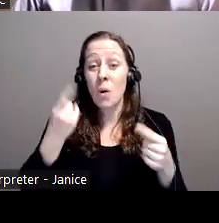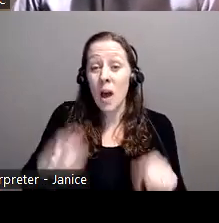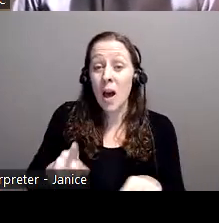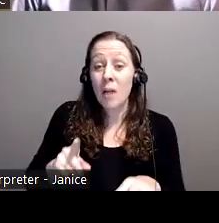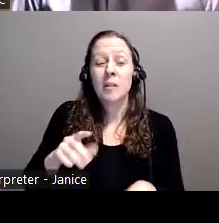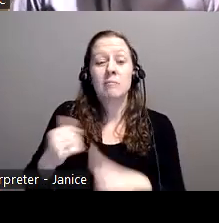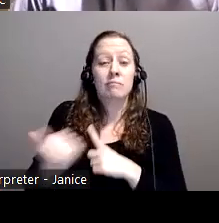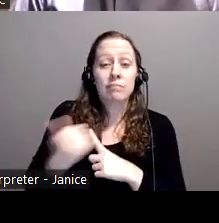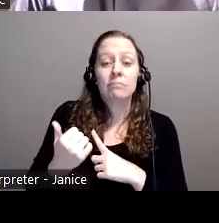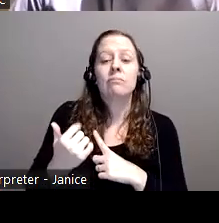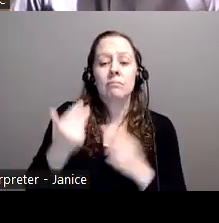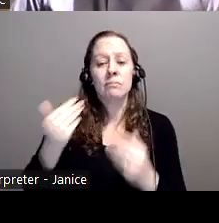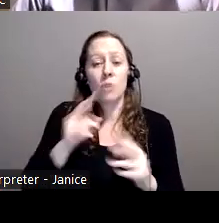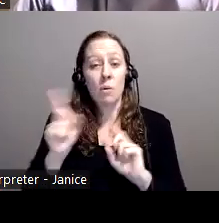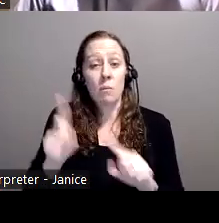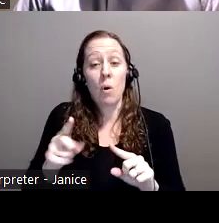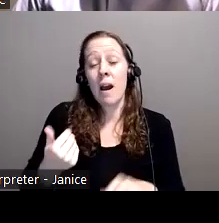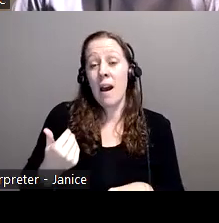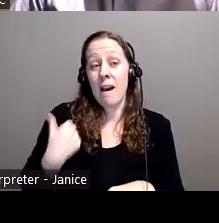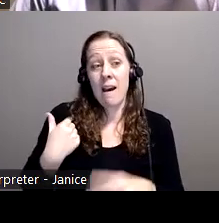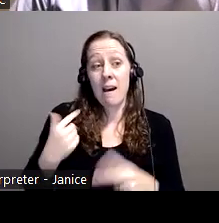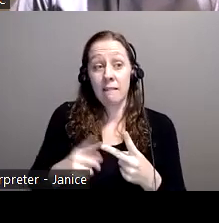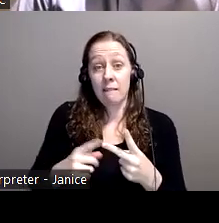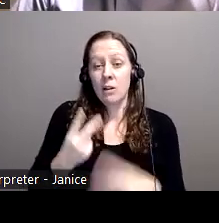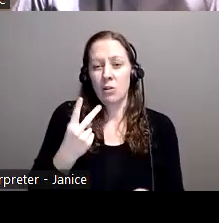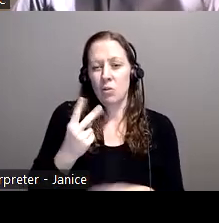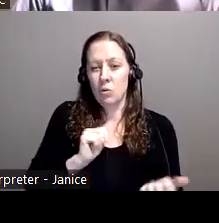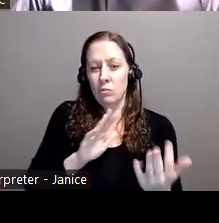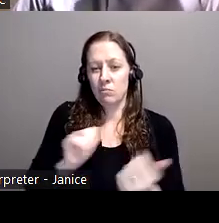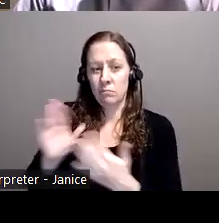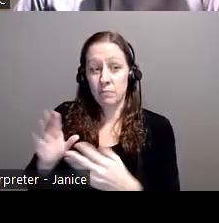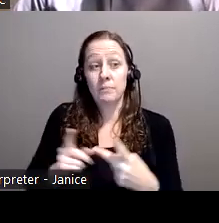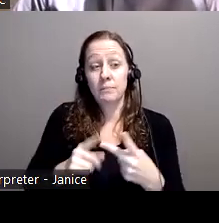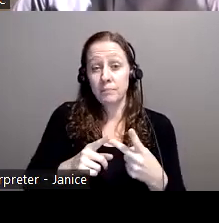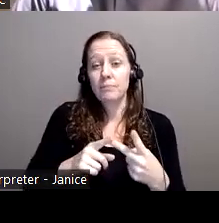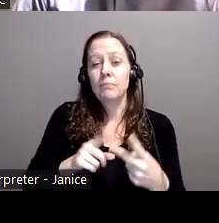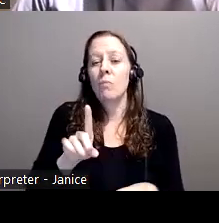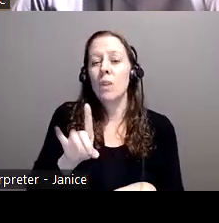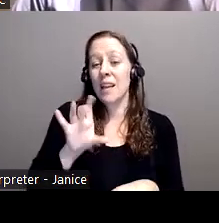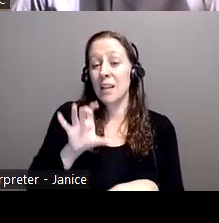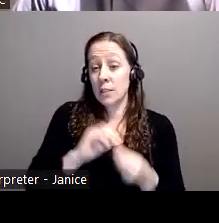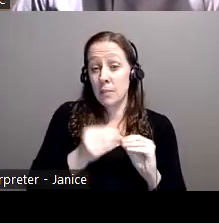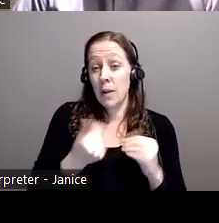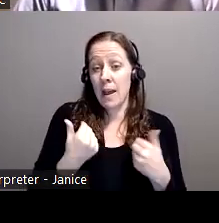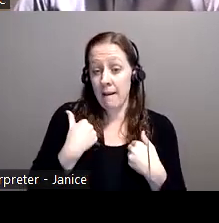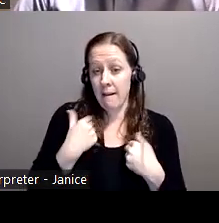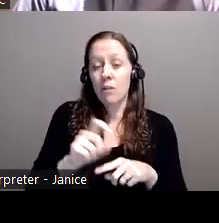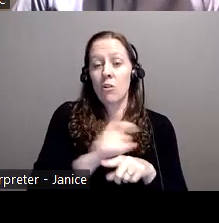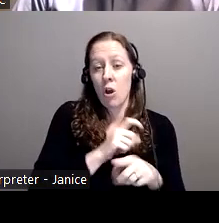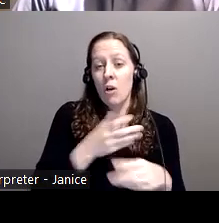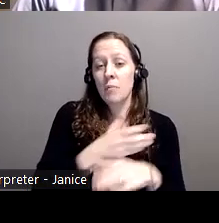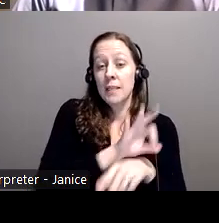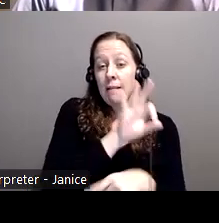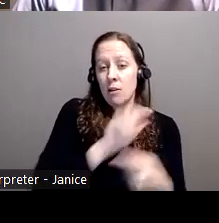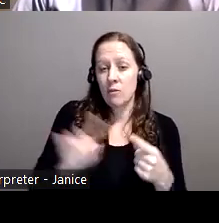Now, there are two ways to report to the CAFC. You can call our toll-free number between 9 and 5